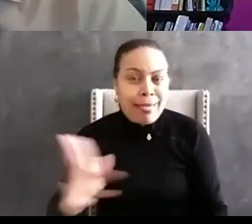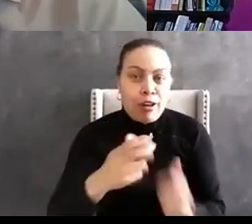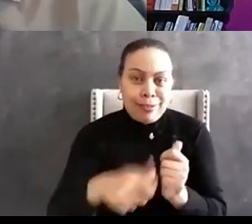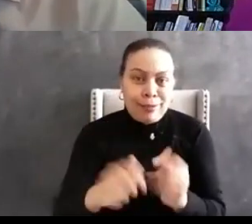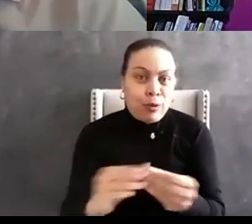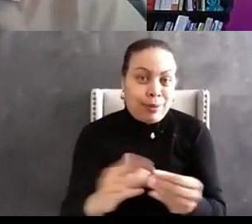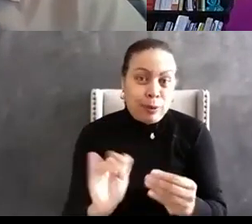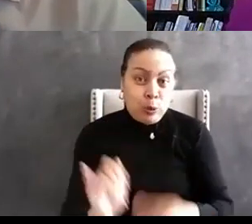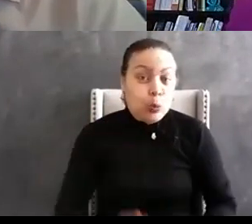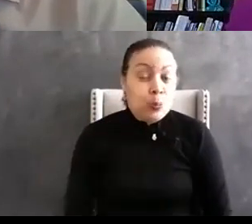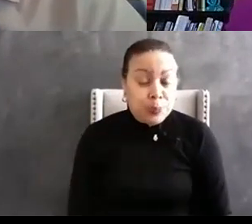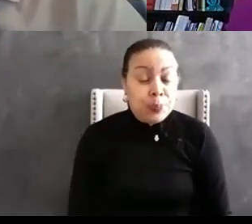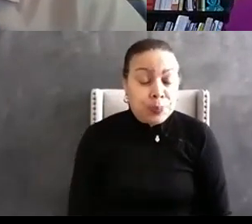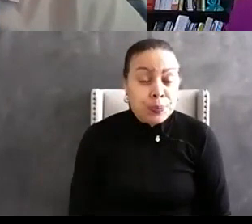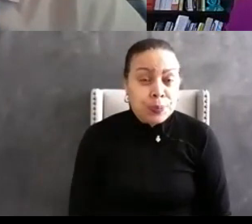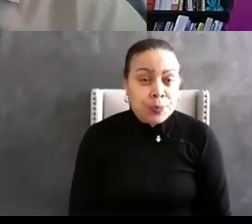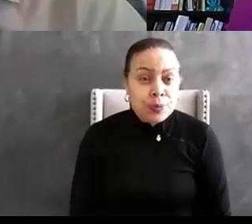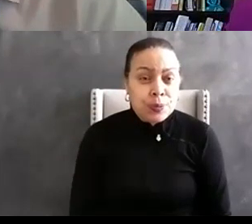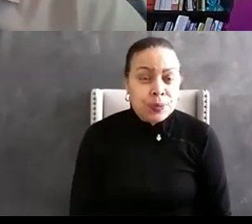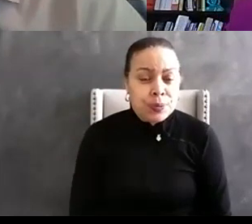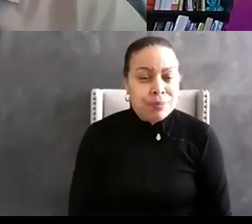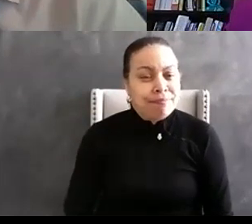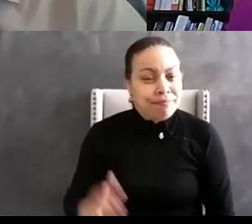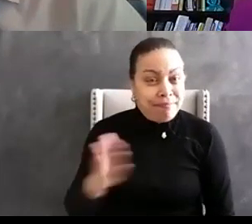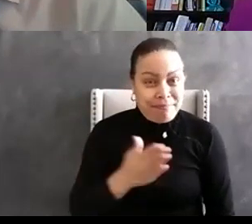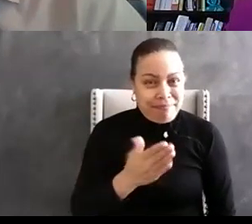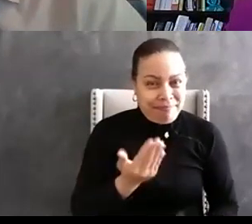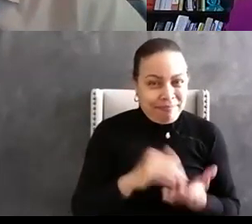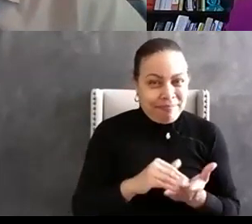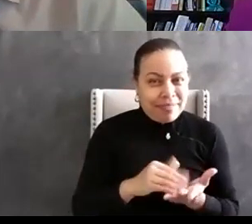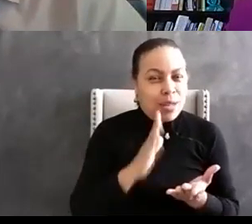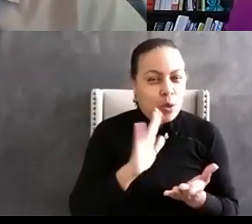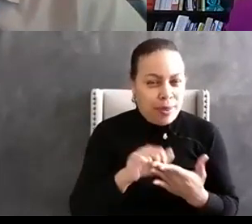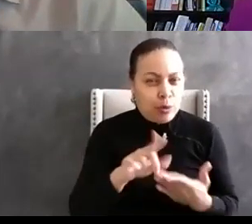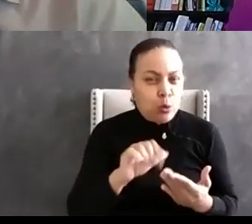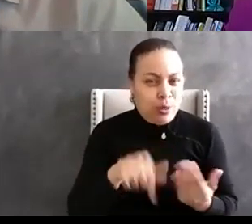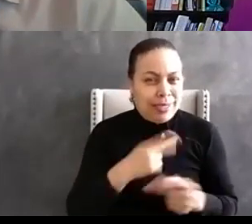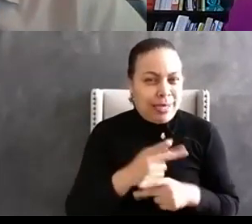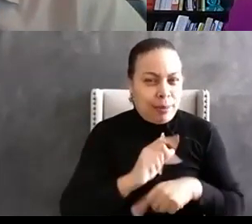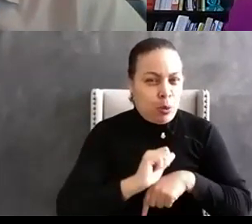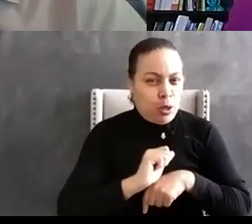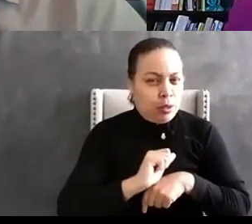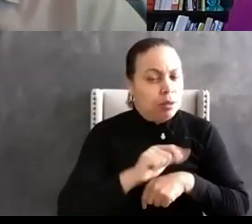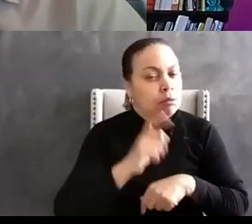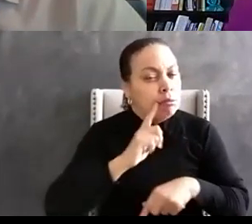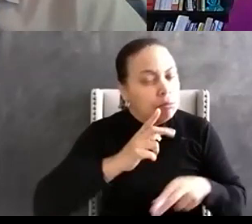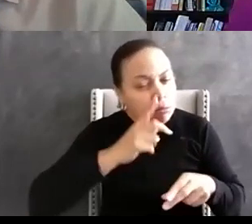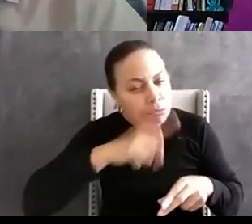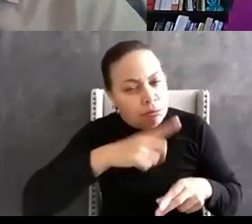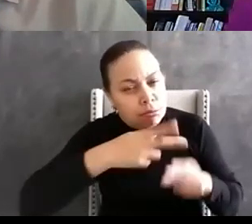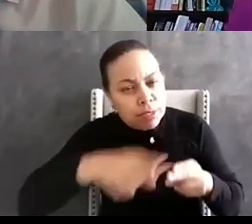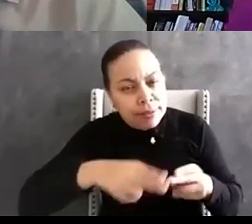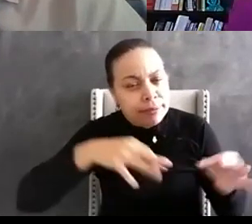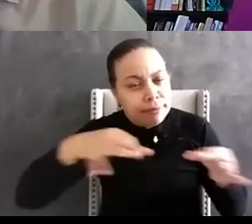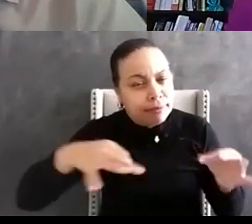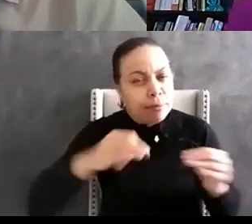so I want to stay on you for a second because I know you do this work you just briefly tell us about you know like